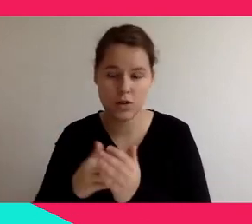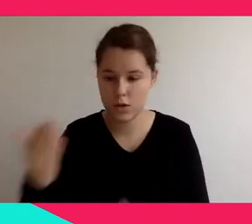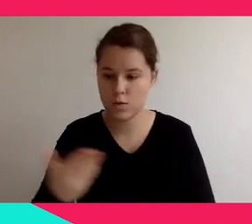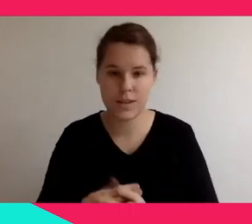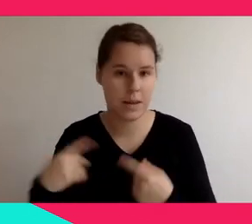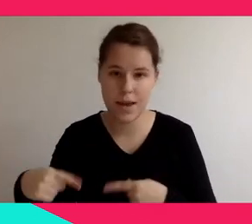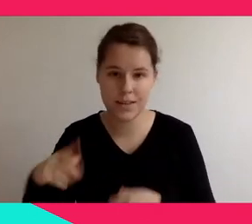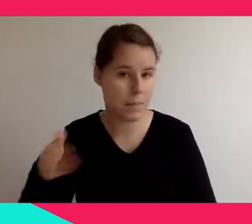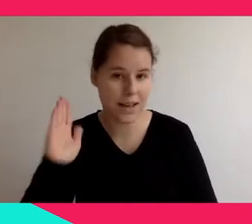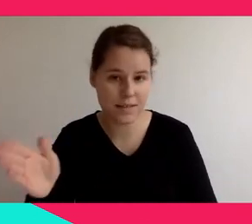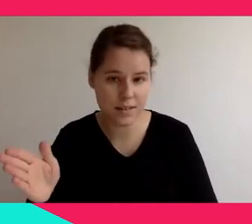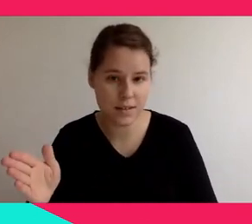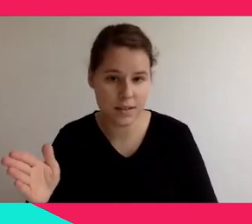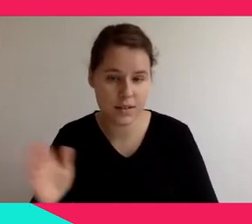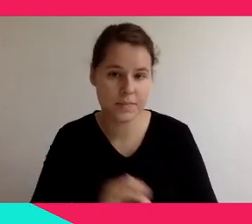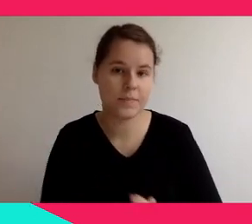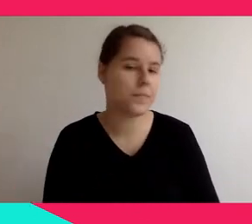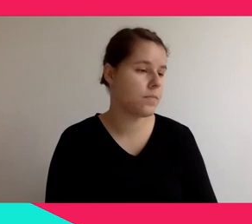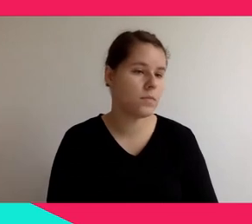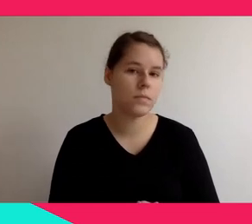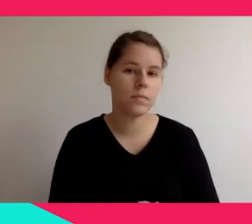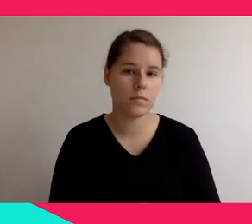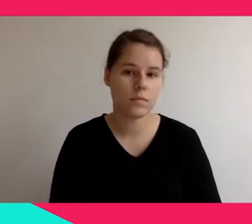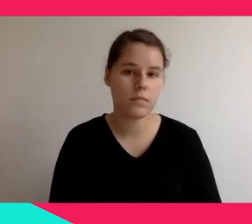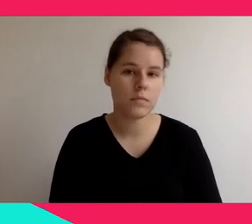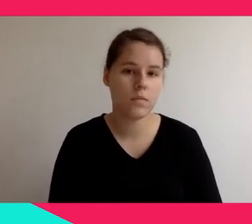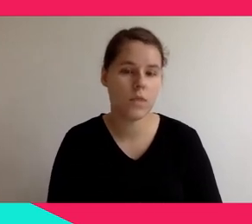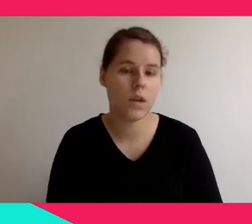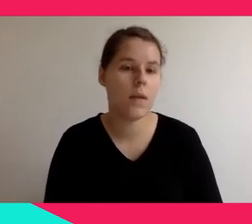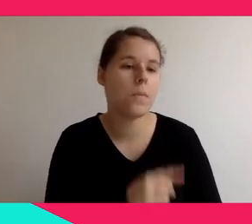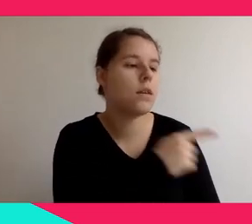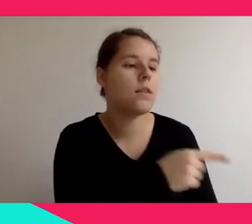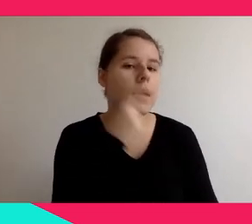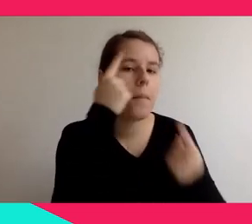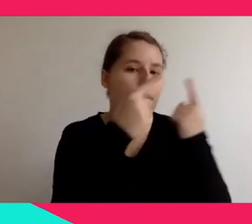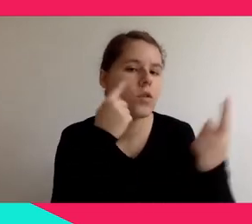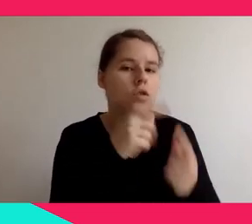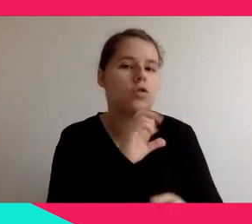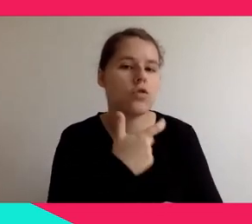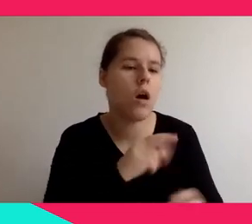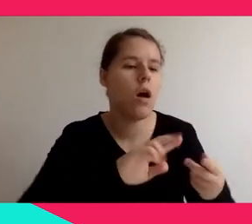the future developments of such experiences in the context of museums, obviously?